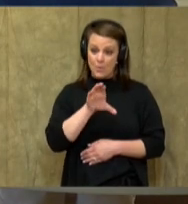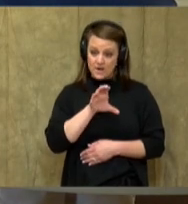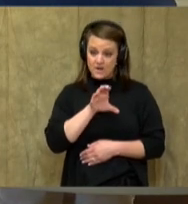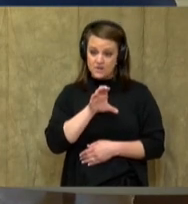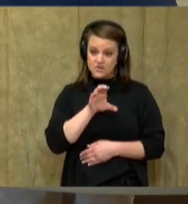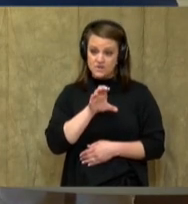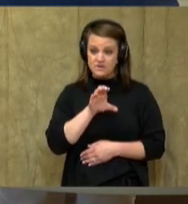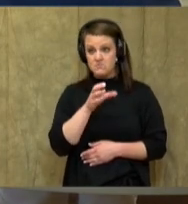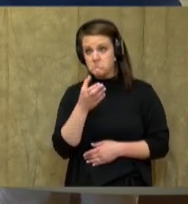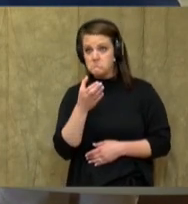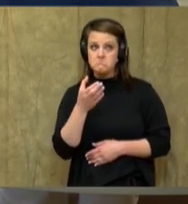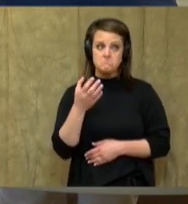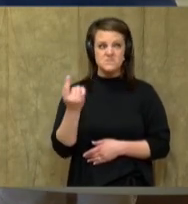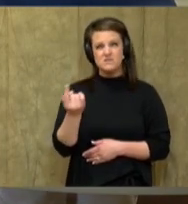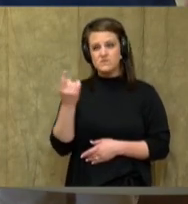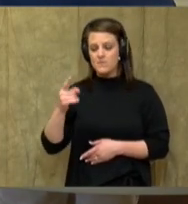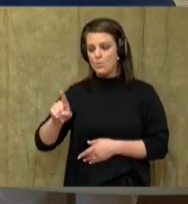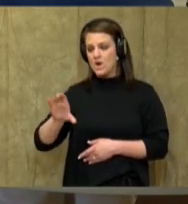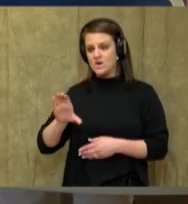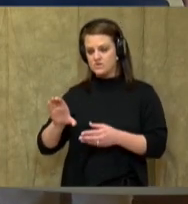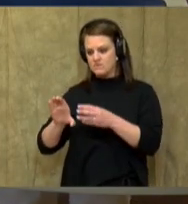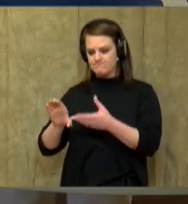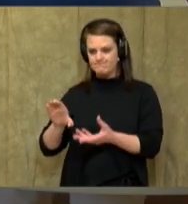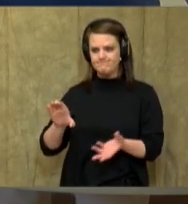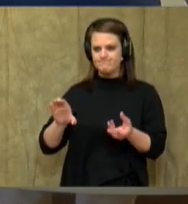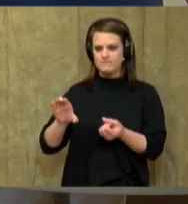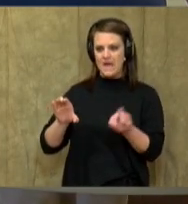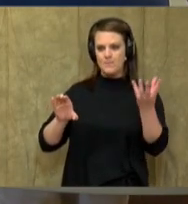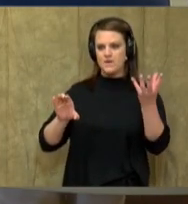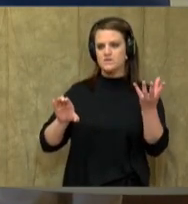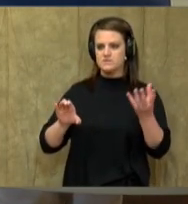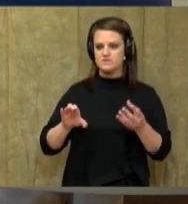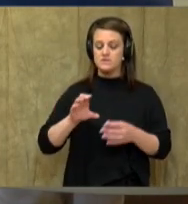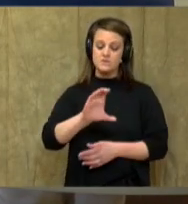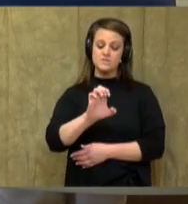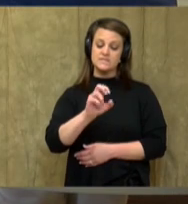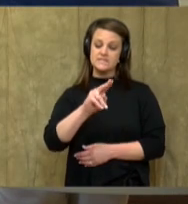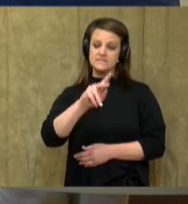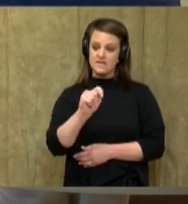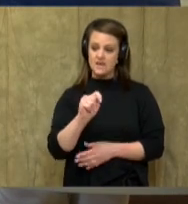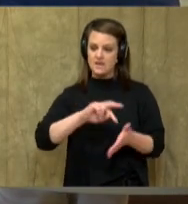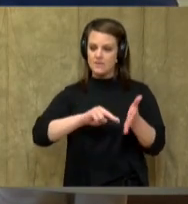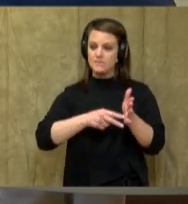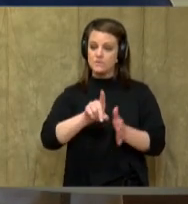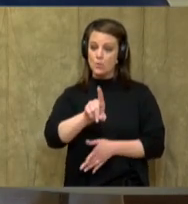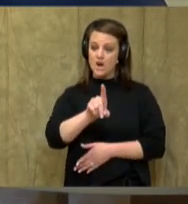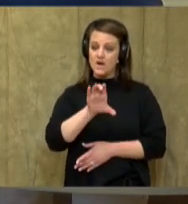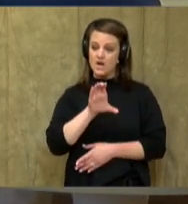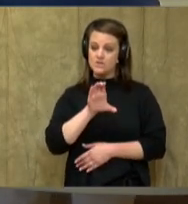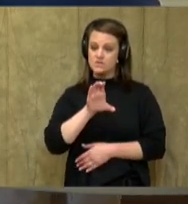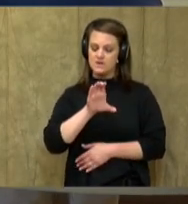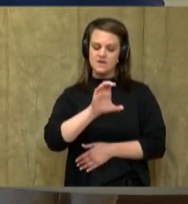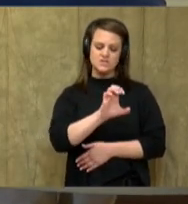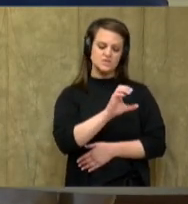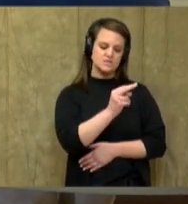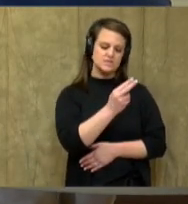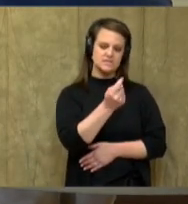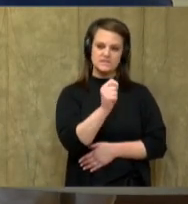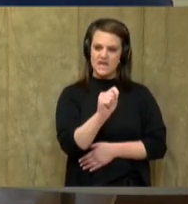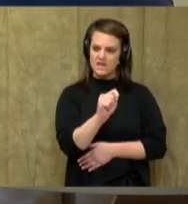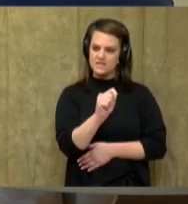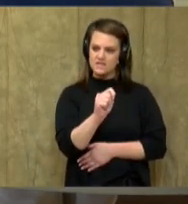out, something out of 100. So sent means 100. So it says centuries.